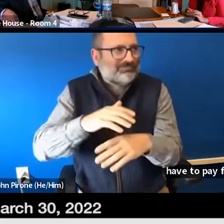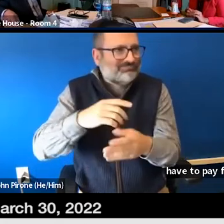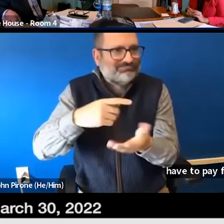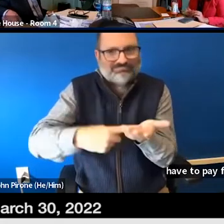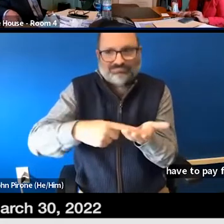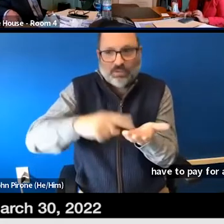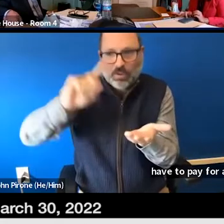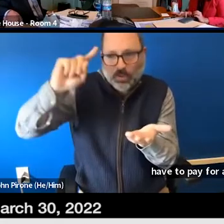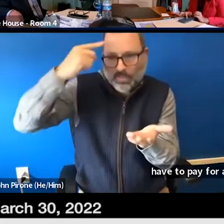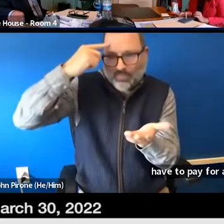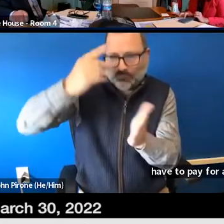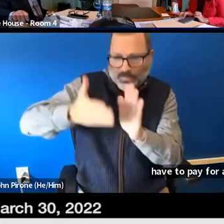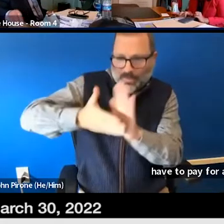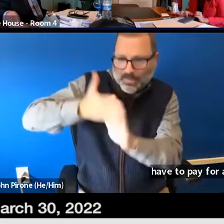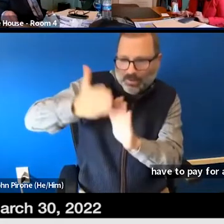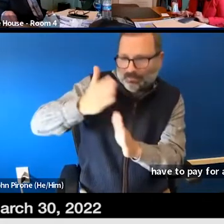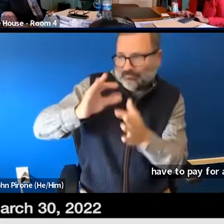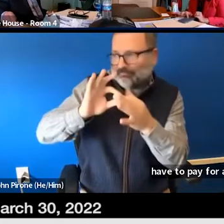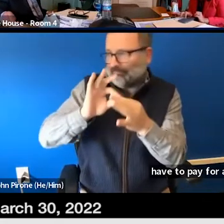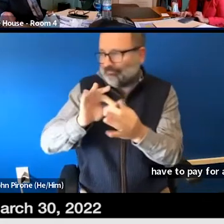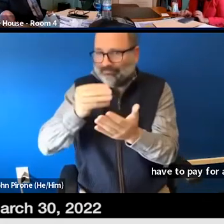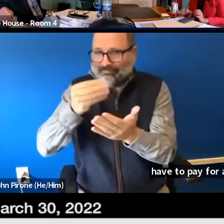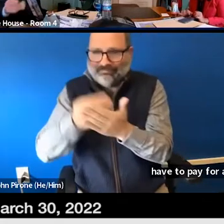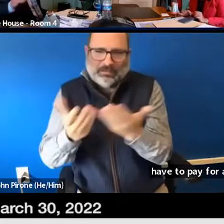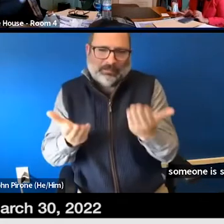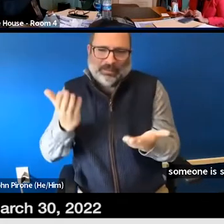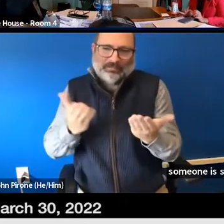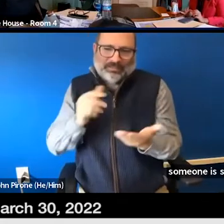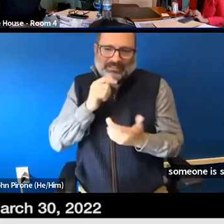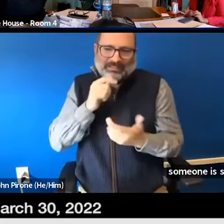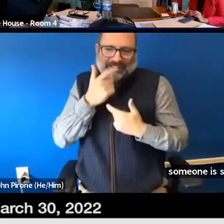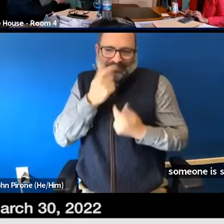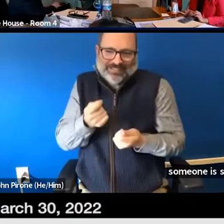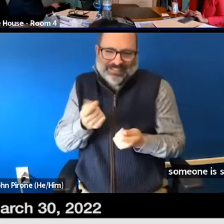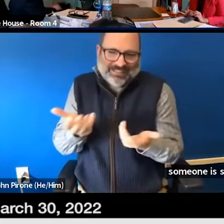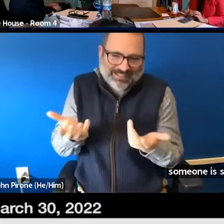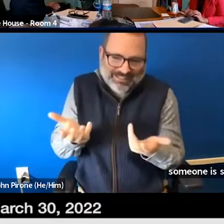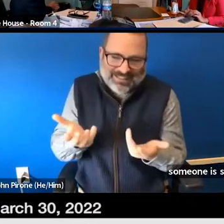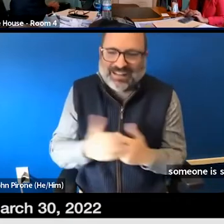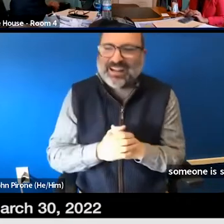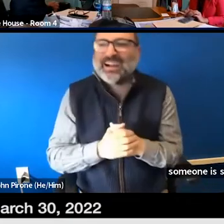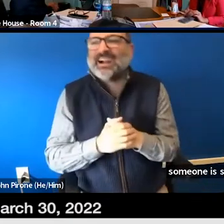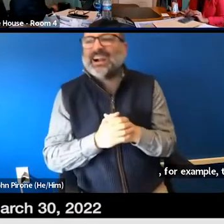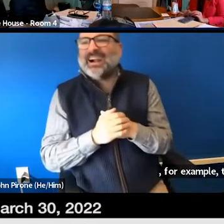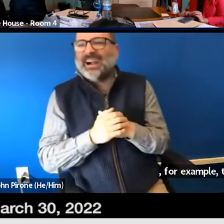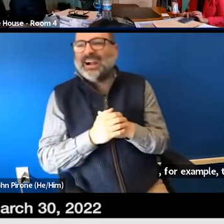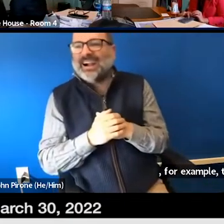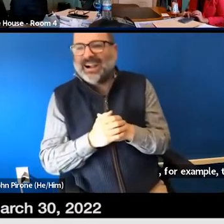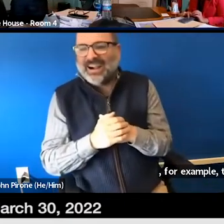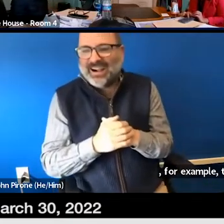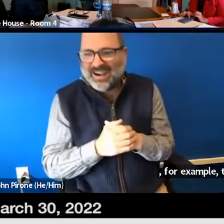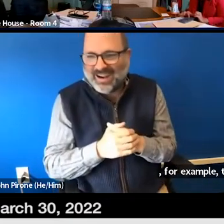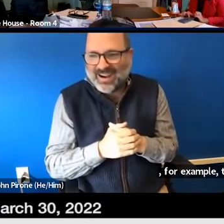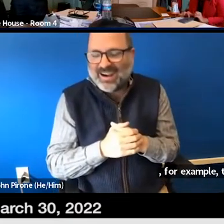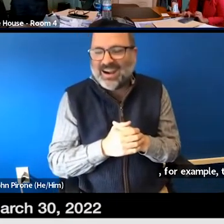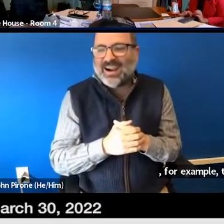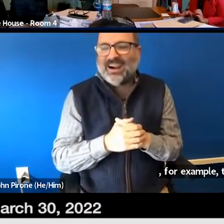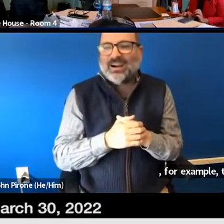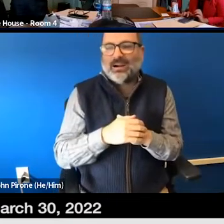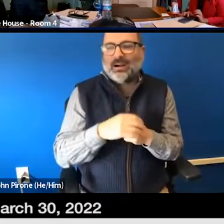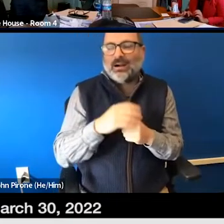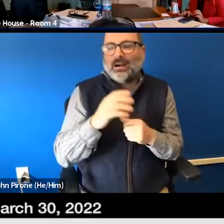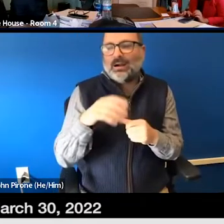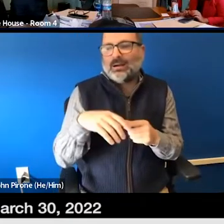interested in it. Let's say, for example, there's a bill something to do with the legislative, you know, rules or